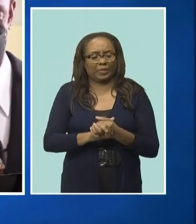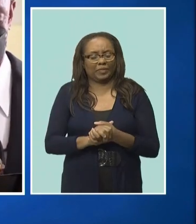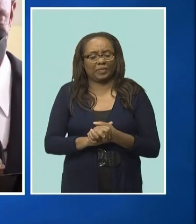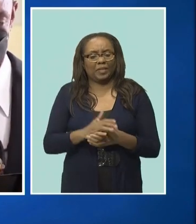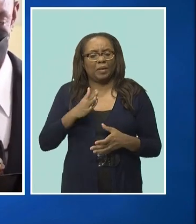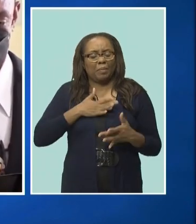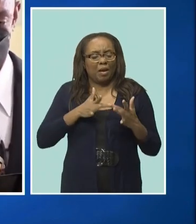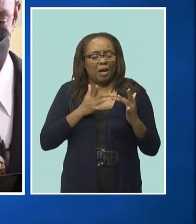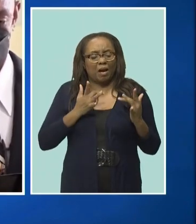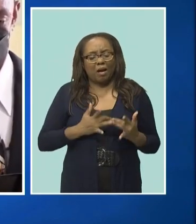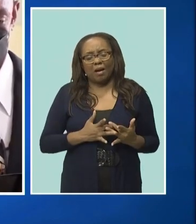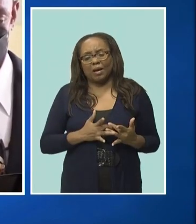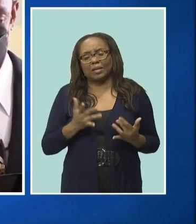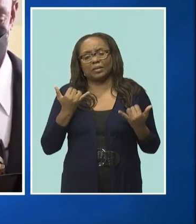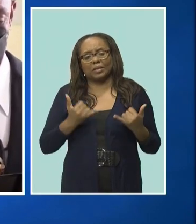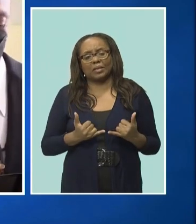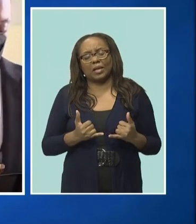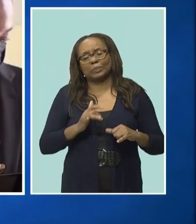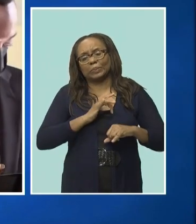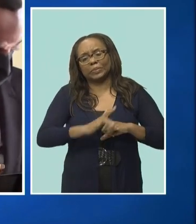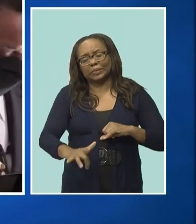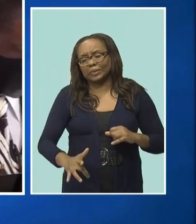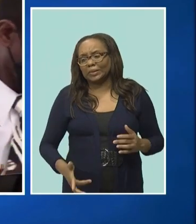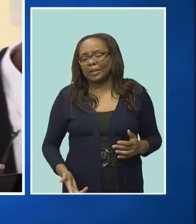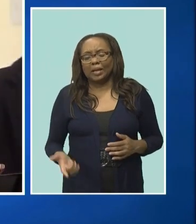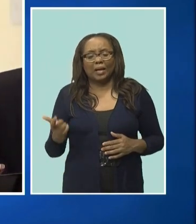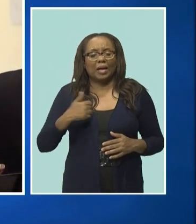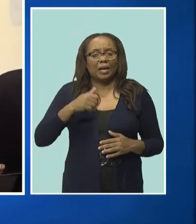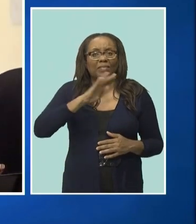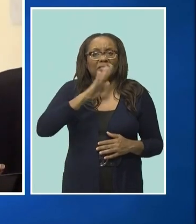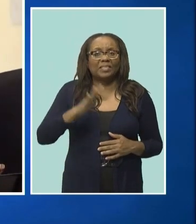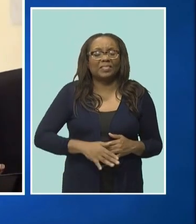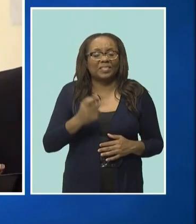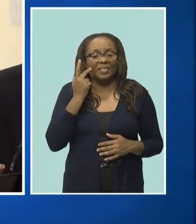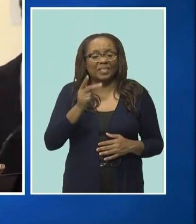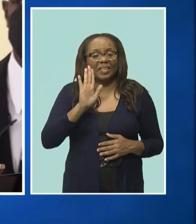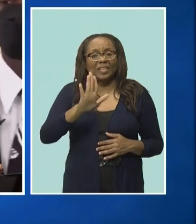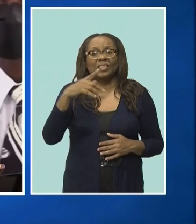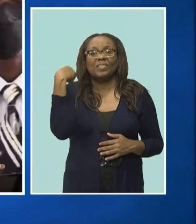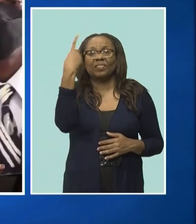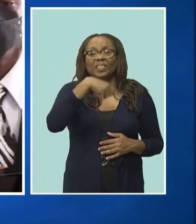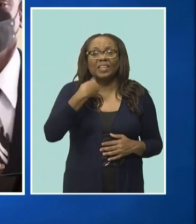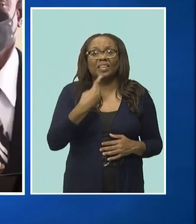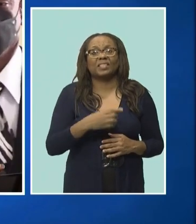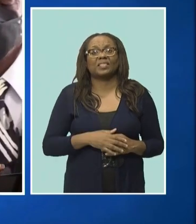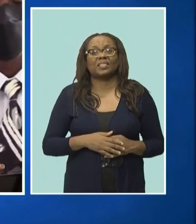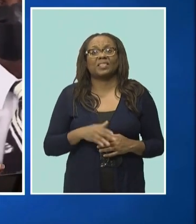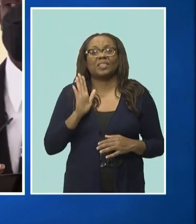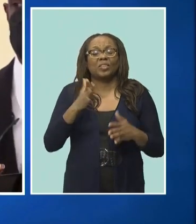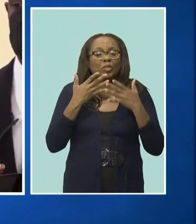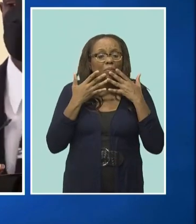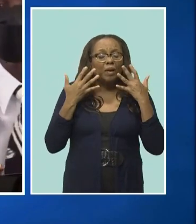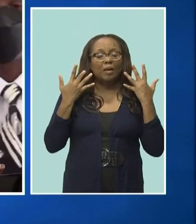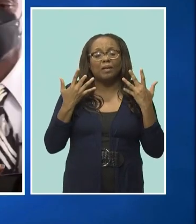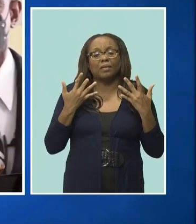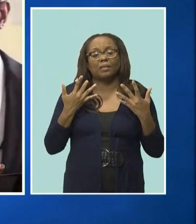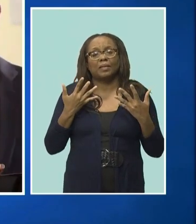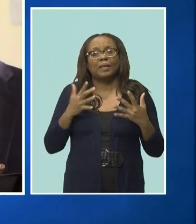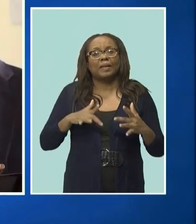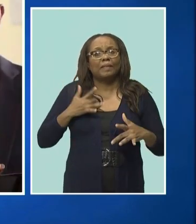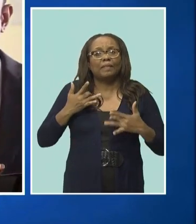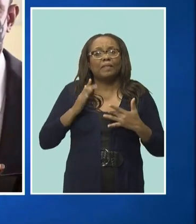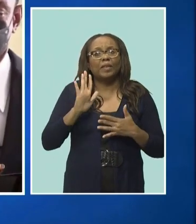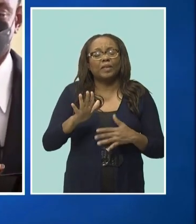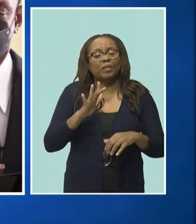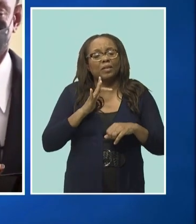that can never be filled. I will never see your face, your smile, feel your touch, or